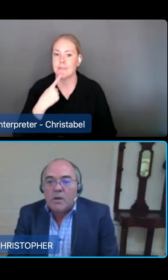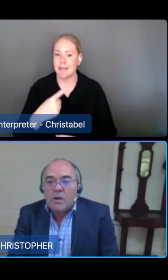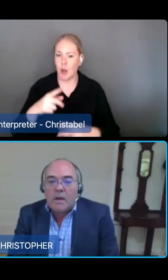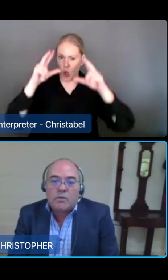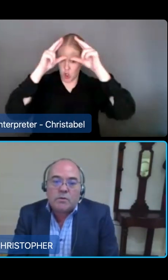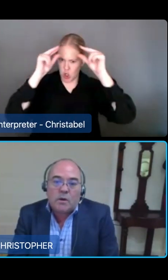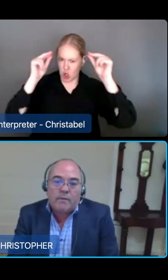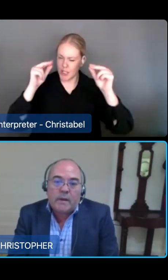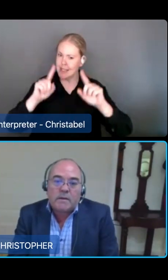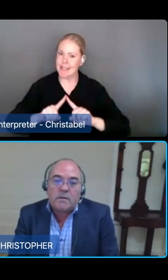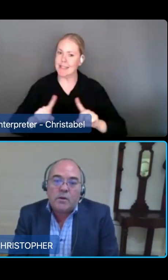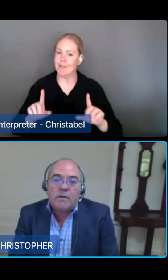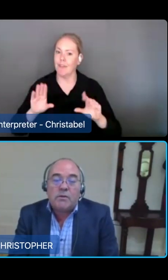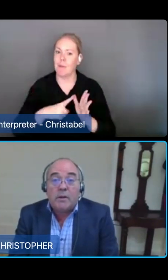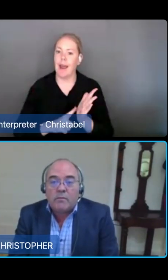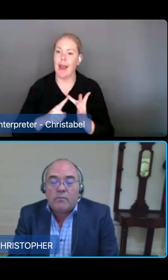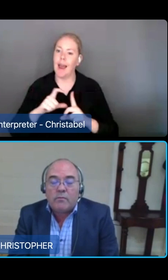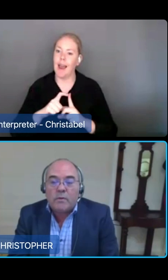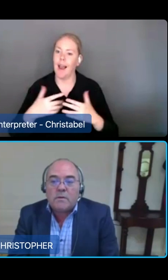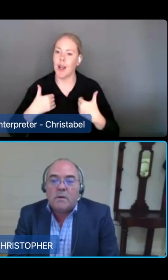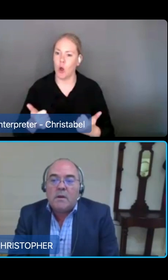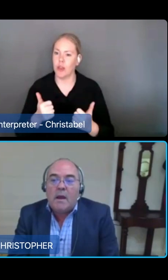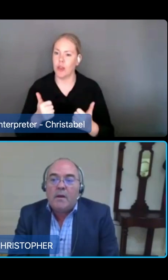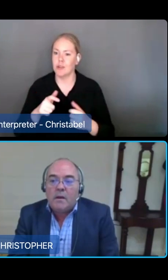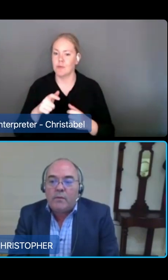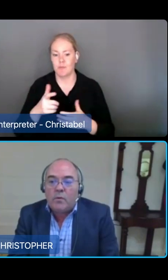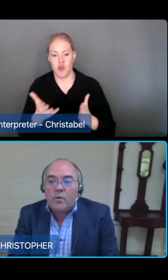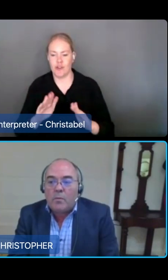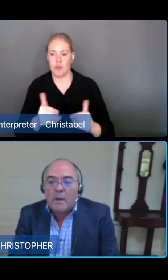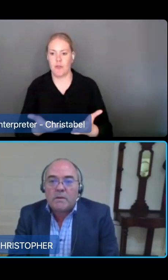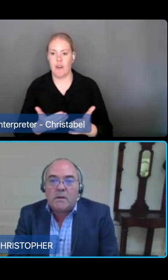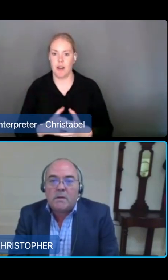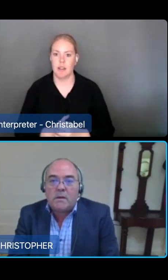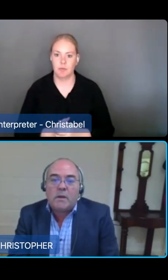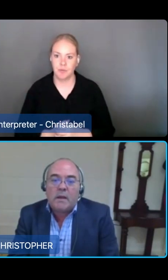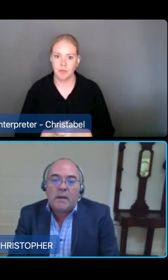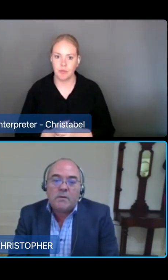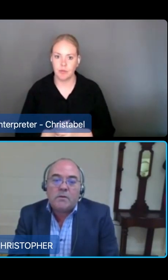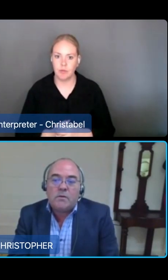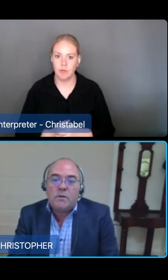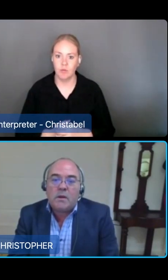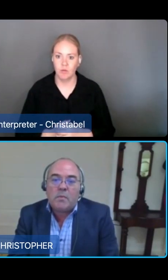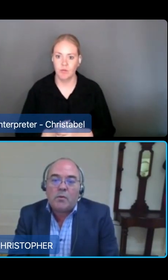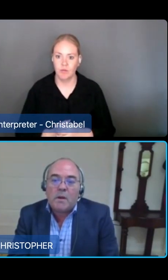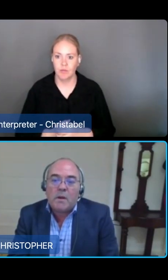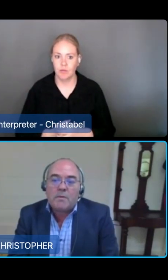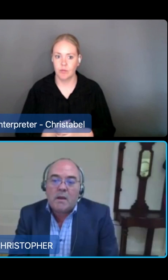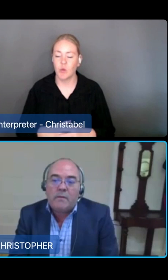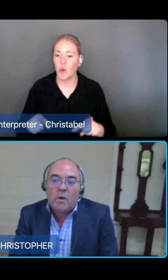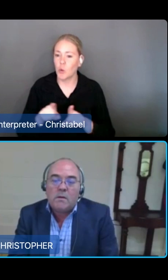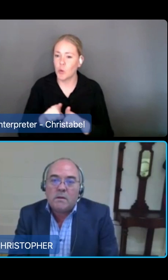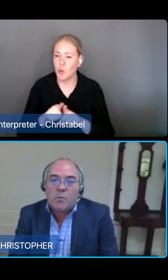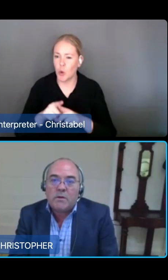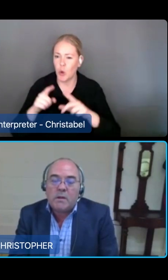This change also reflects nursing's unique risks and the need for complex clinical care to keep older people